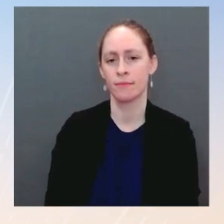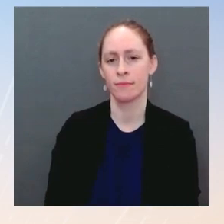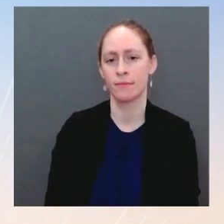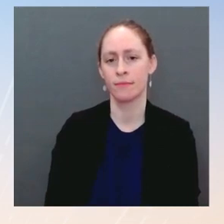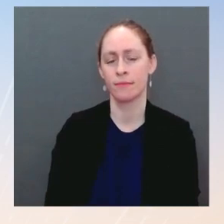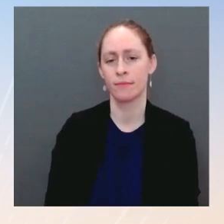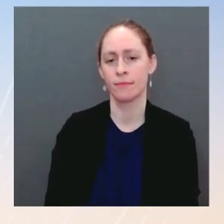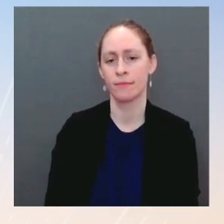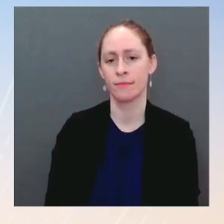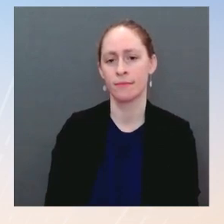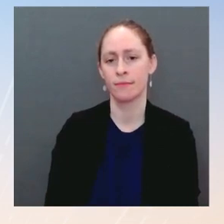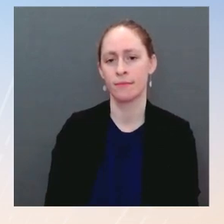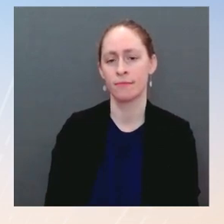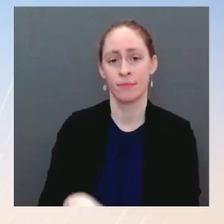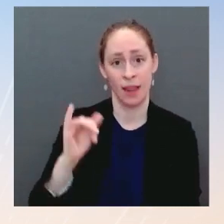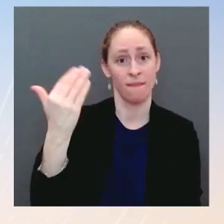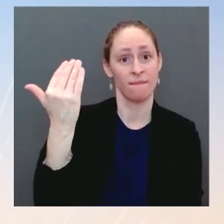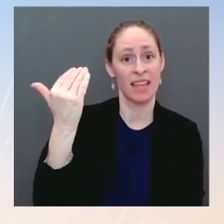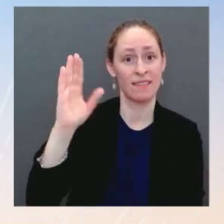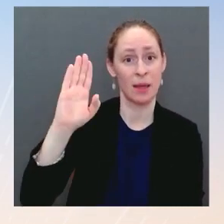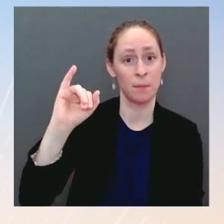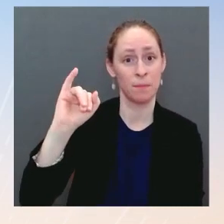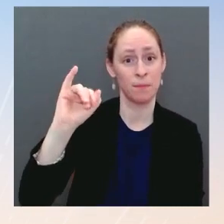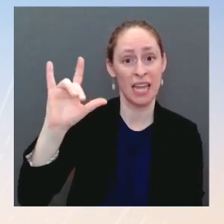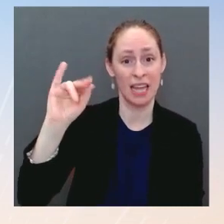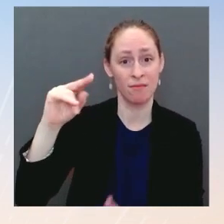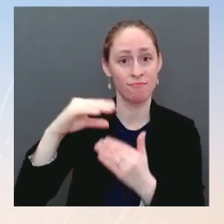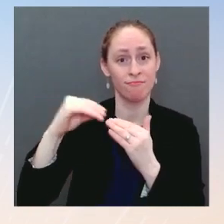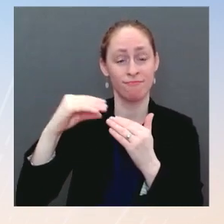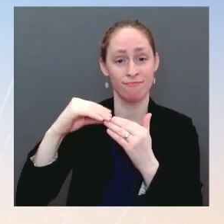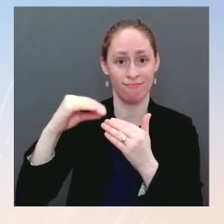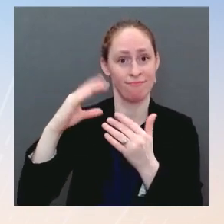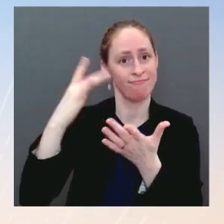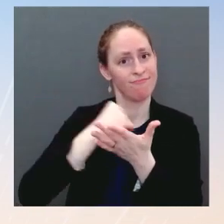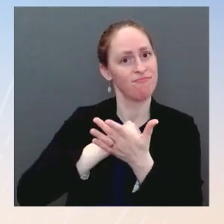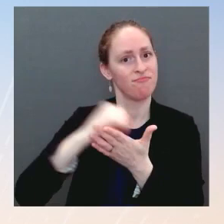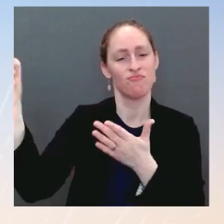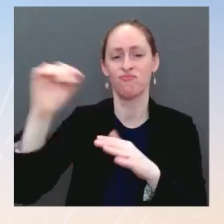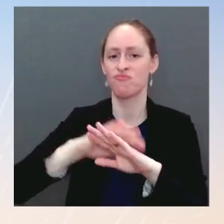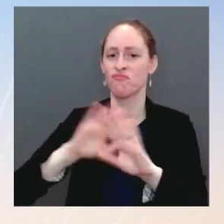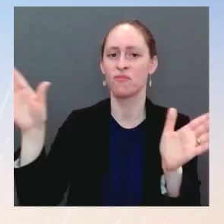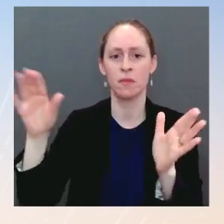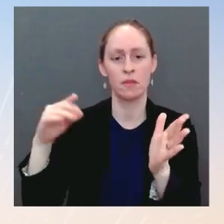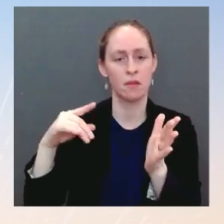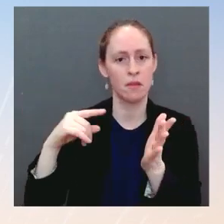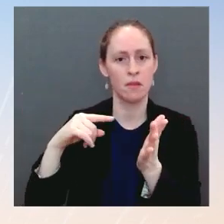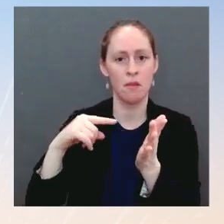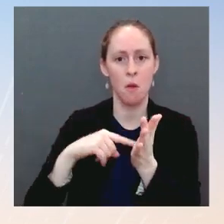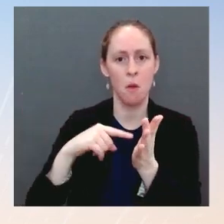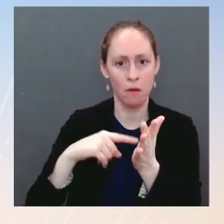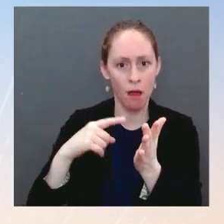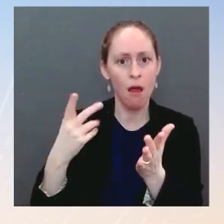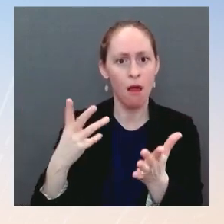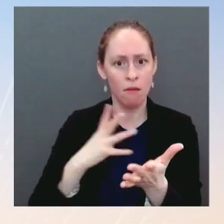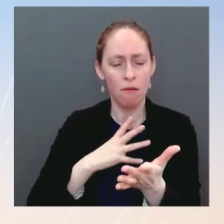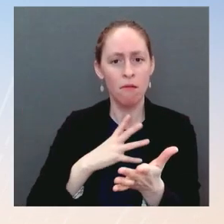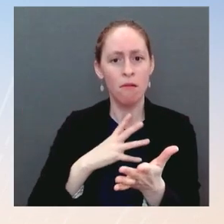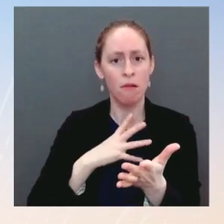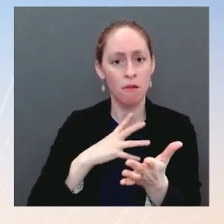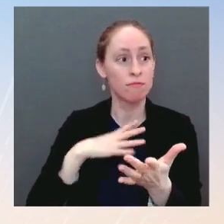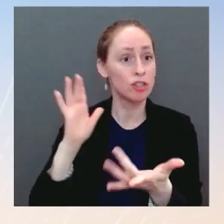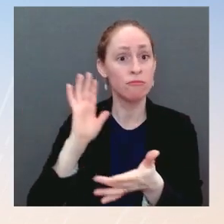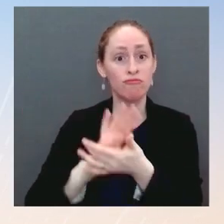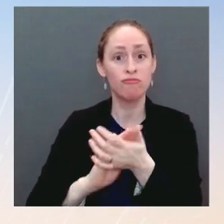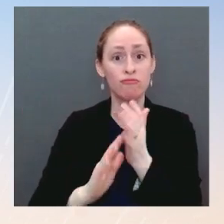so far, and they say they can cancel that debt. Why can't he cancel my debt as well if they're not in the particular groups and classes of